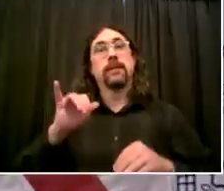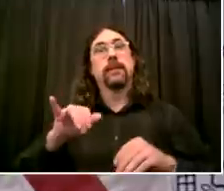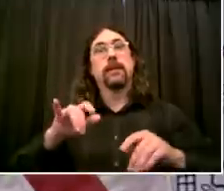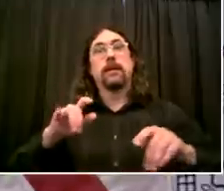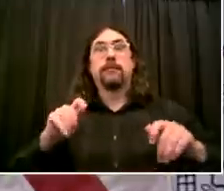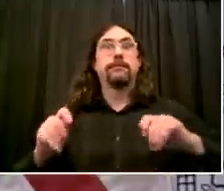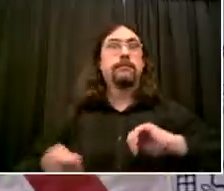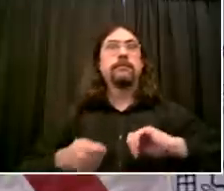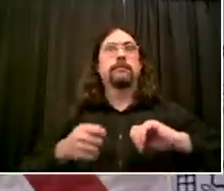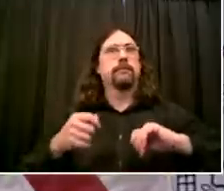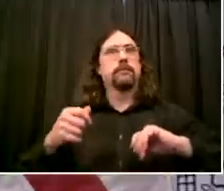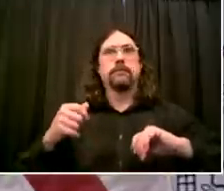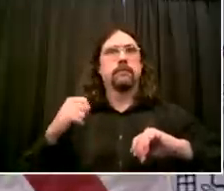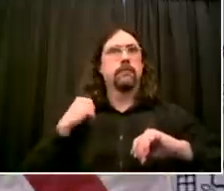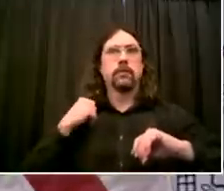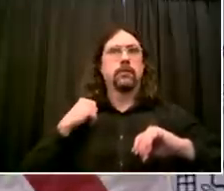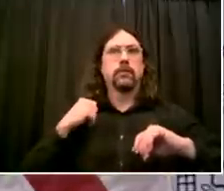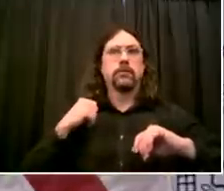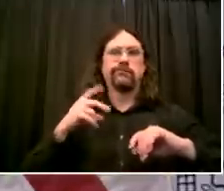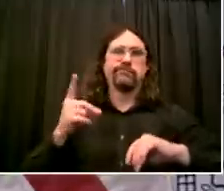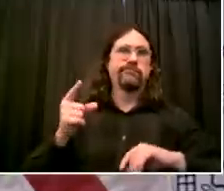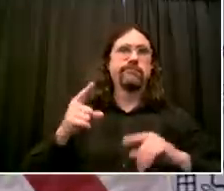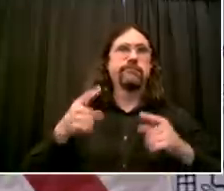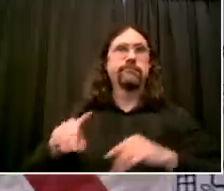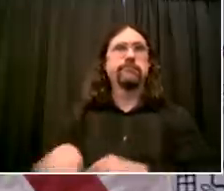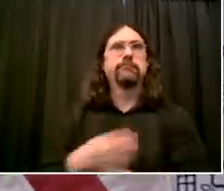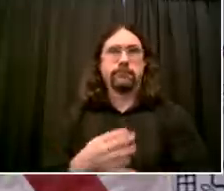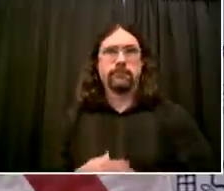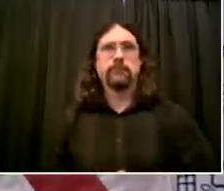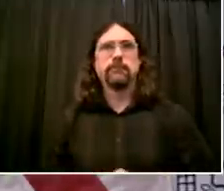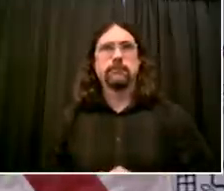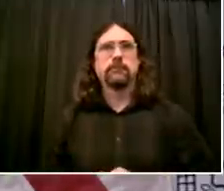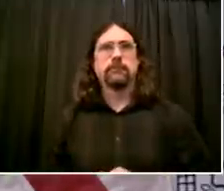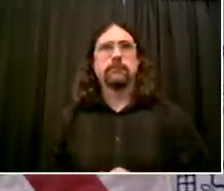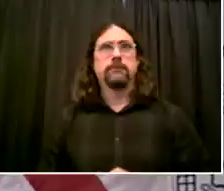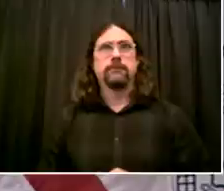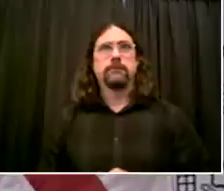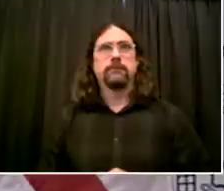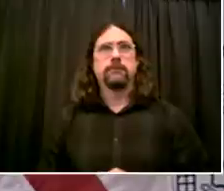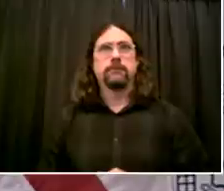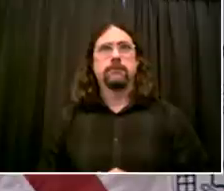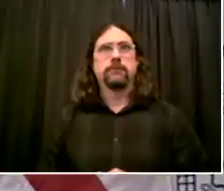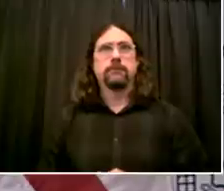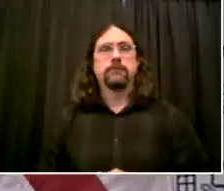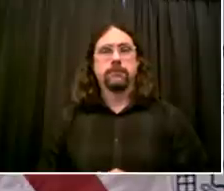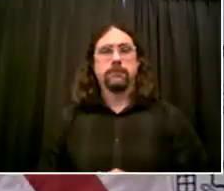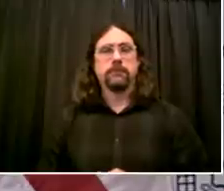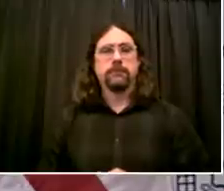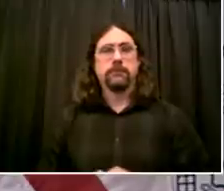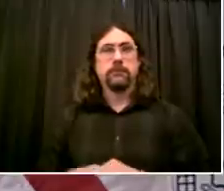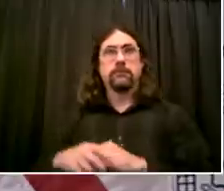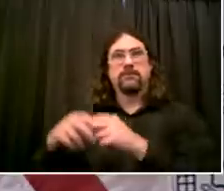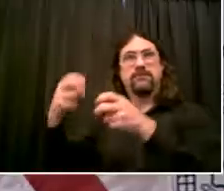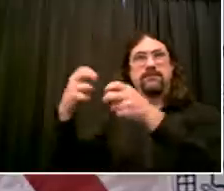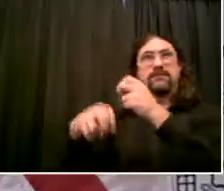It probably takes a week or two to fully manifest. So there's time to make adjustments.